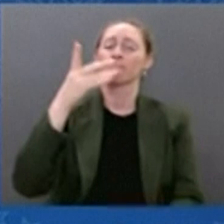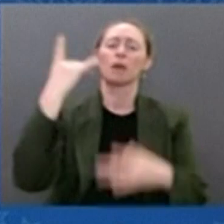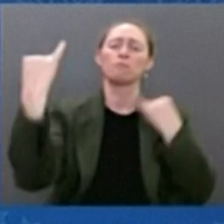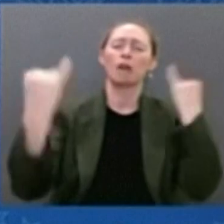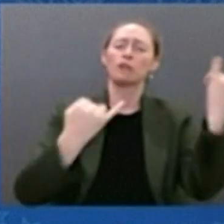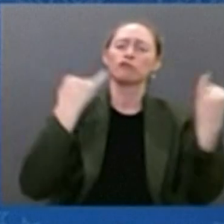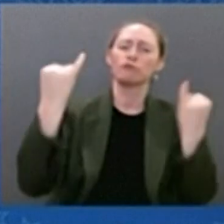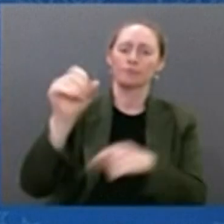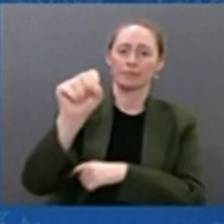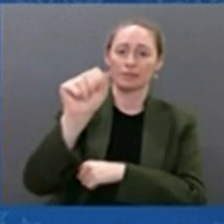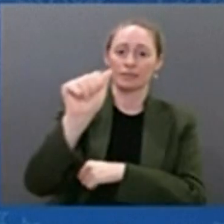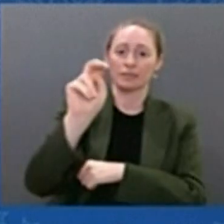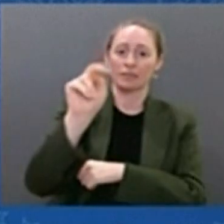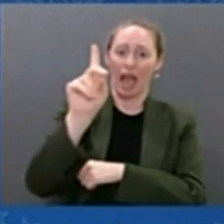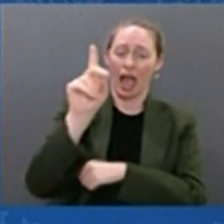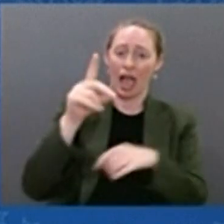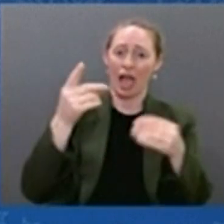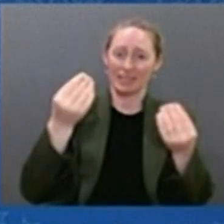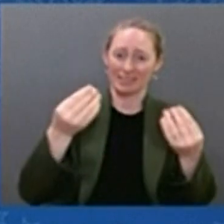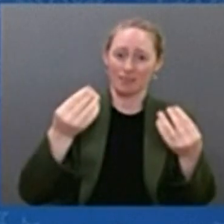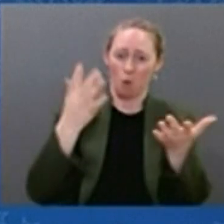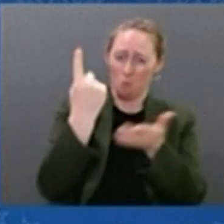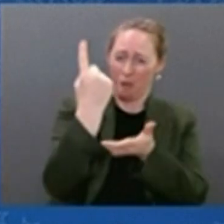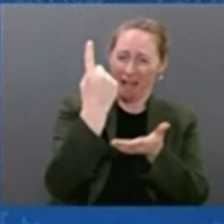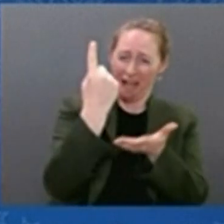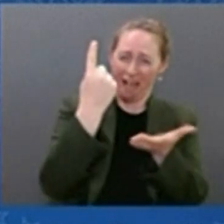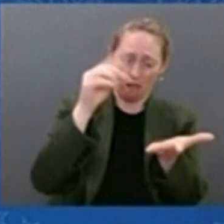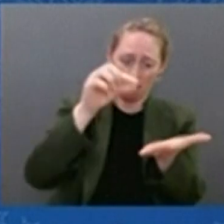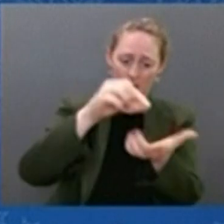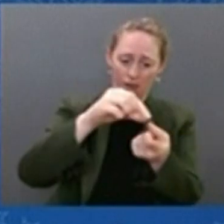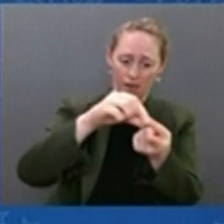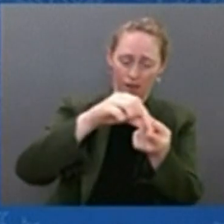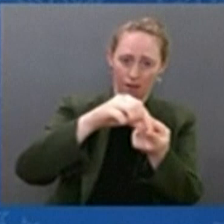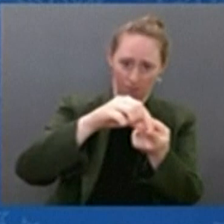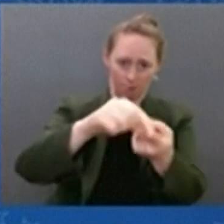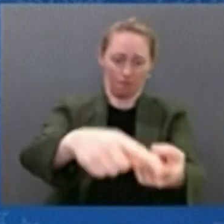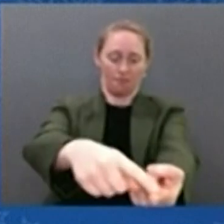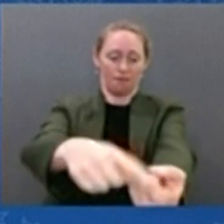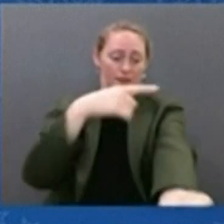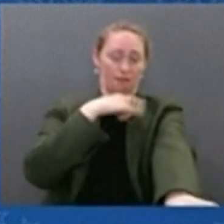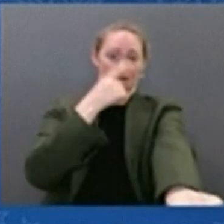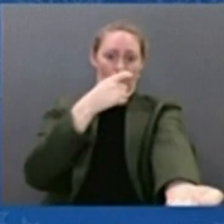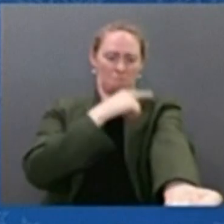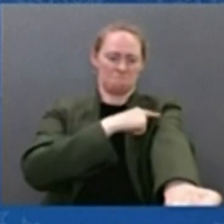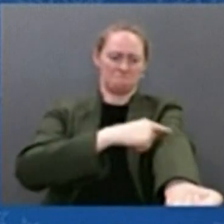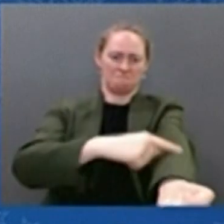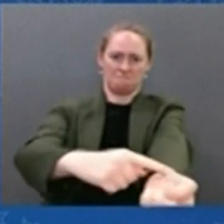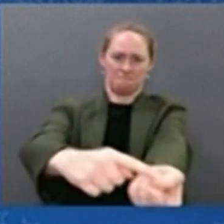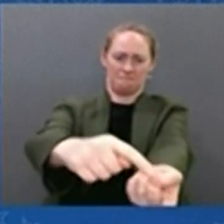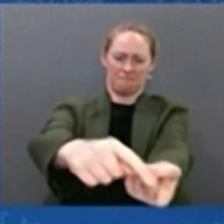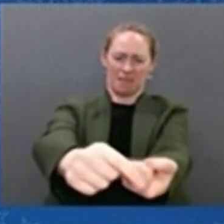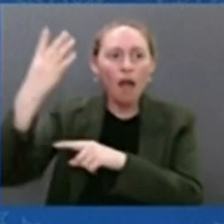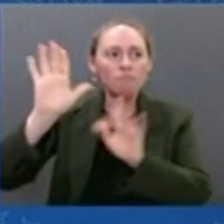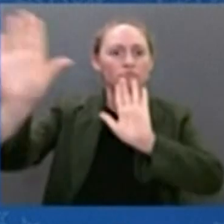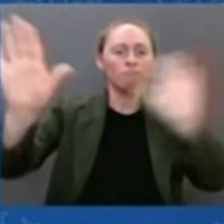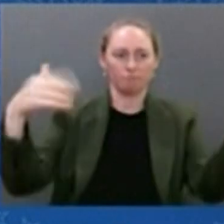that is the part of the universe that you're seeing, just one little speck of the universe.